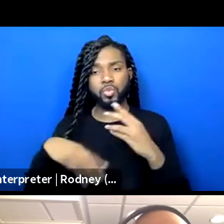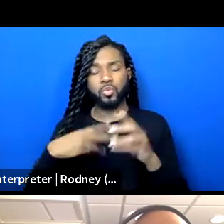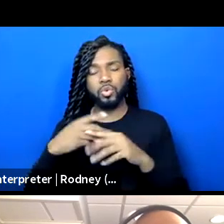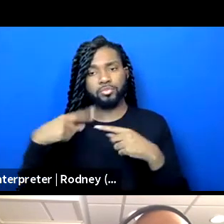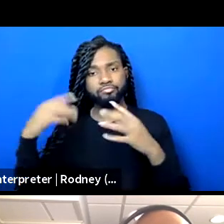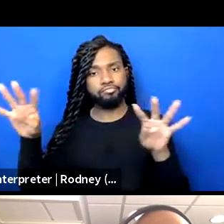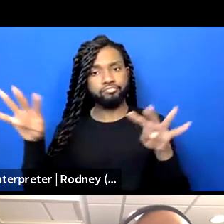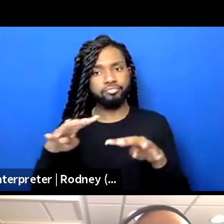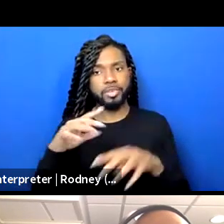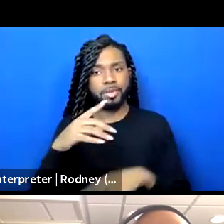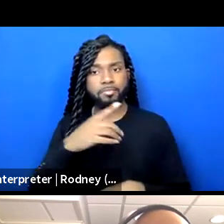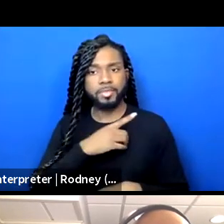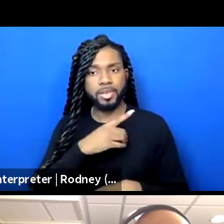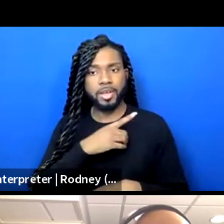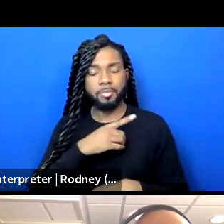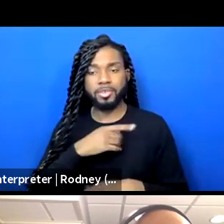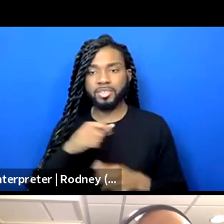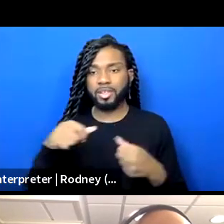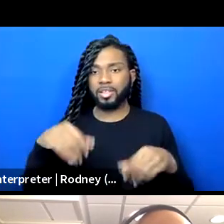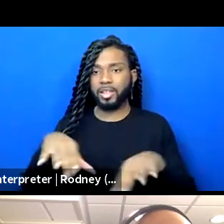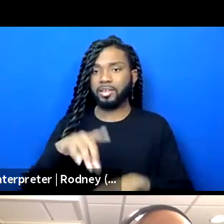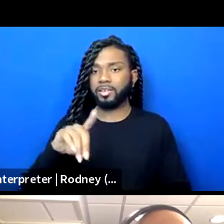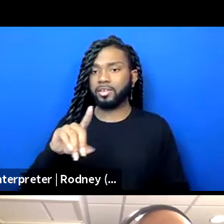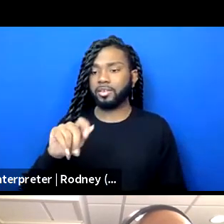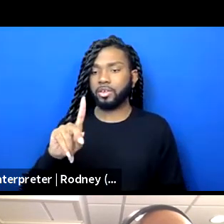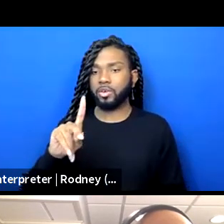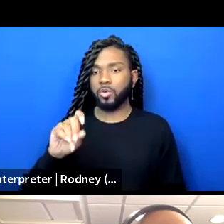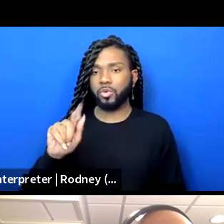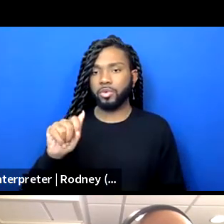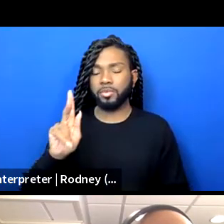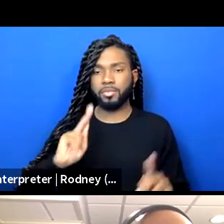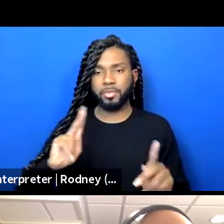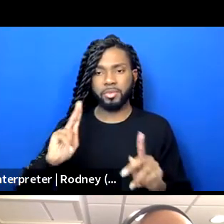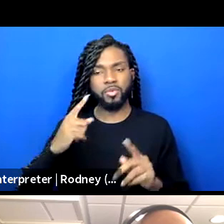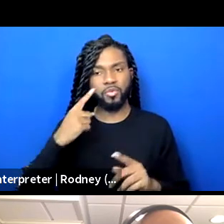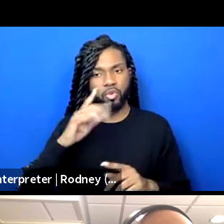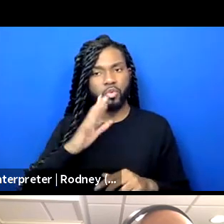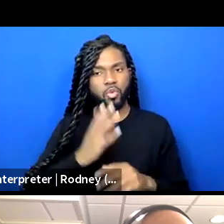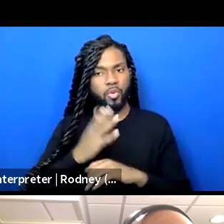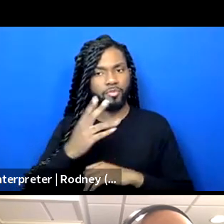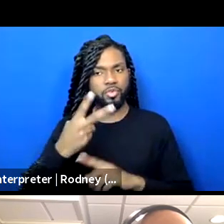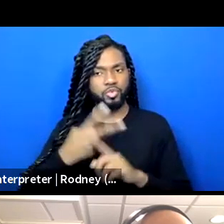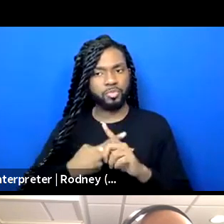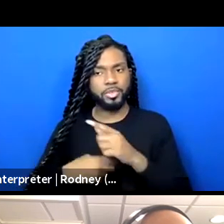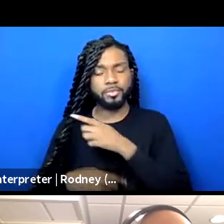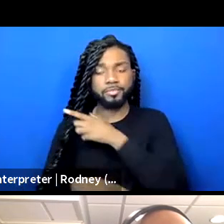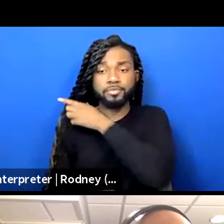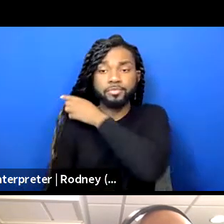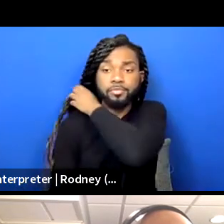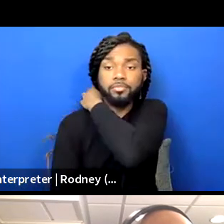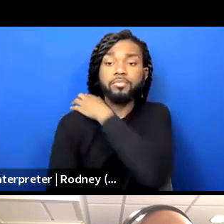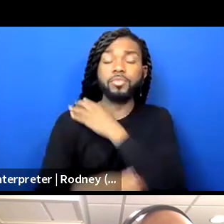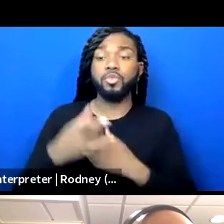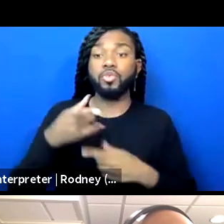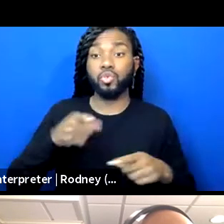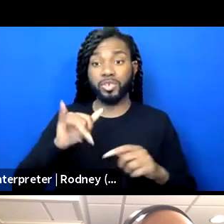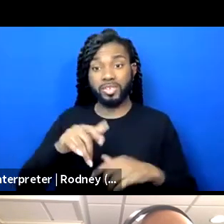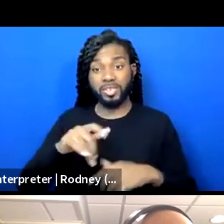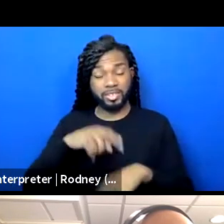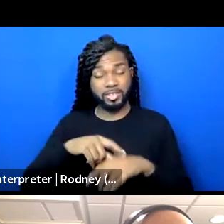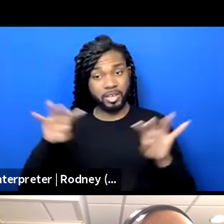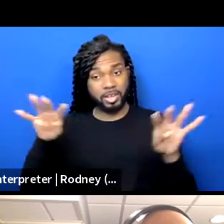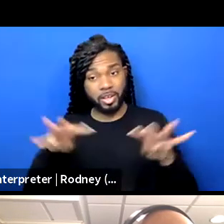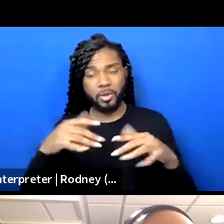the land of the Dakota people for just over two months. During that time, those eyes have witnessed a citywide